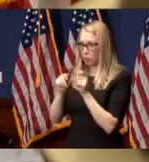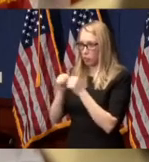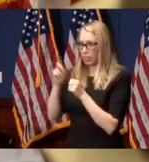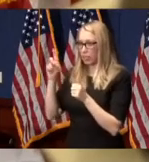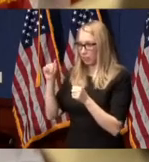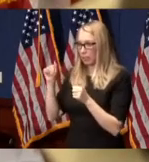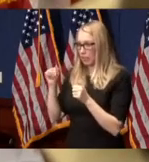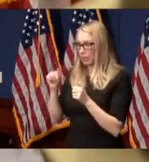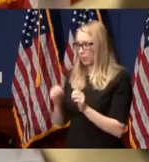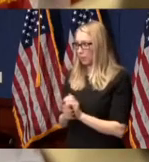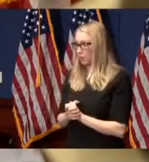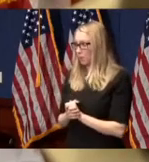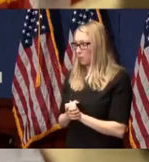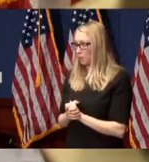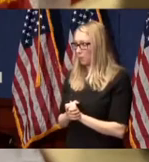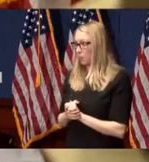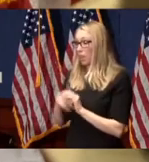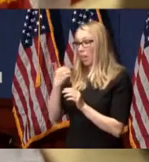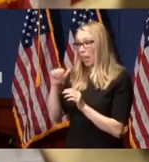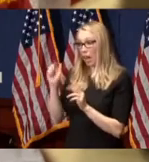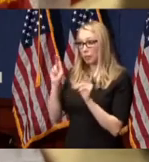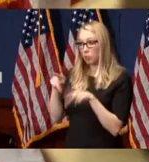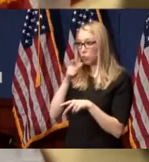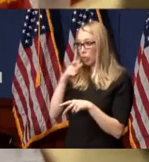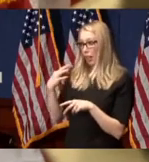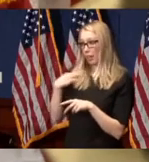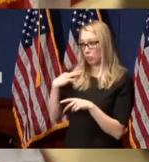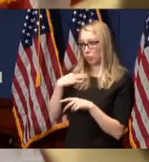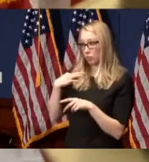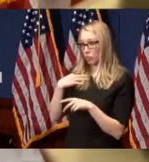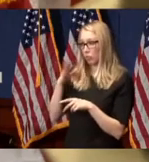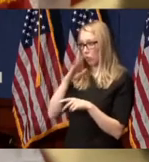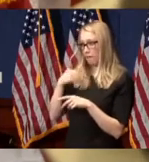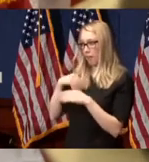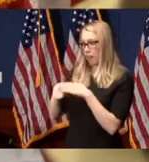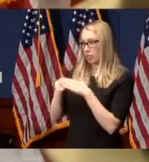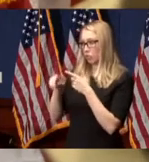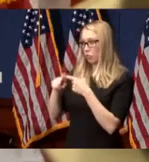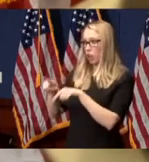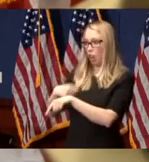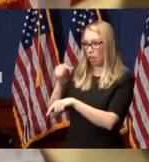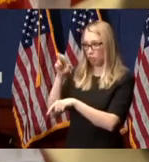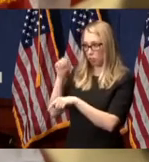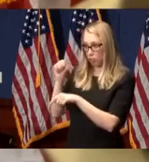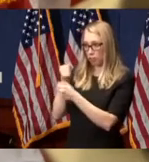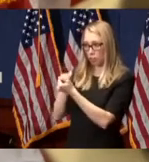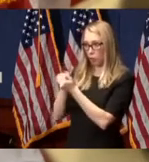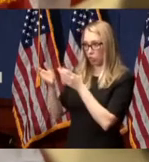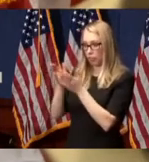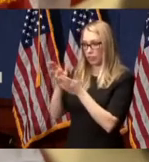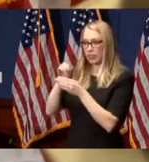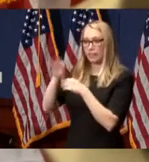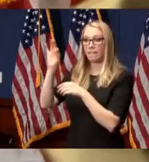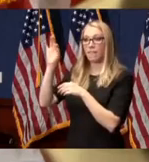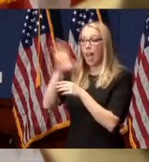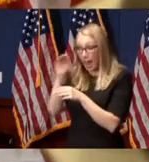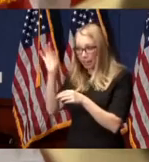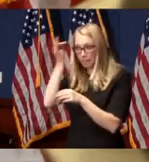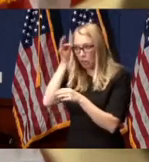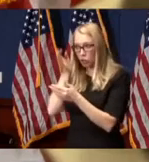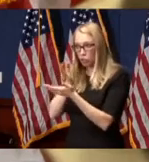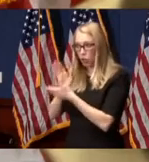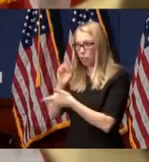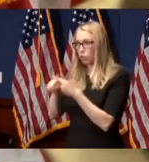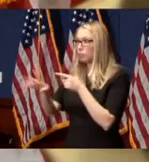people with disabilities. Eligible persons would have access to long-term support services and a federal right